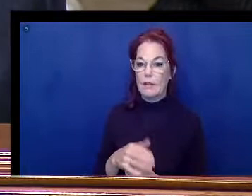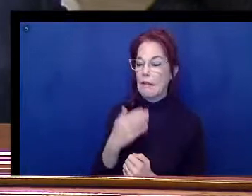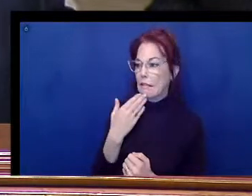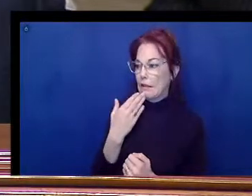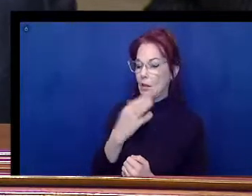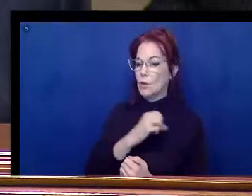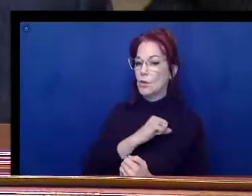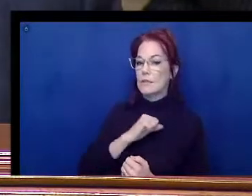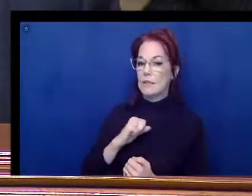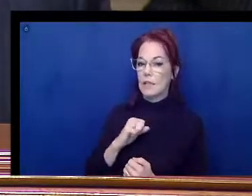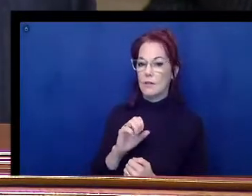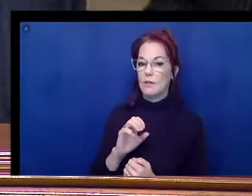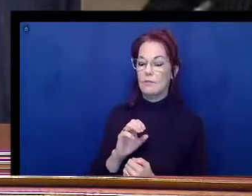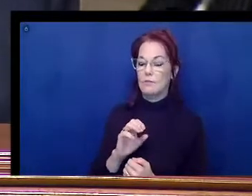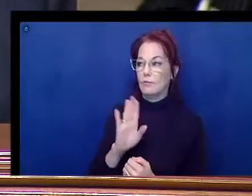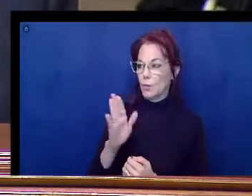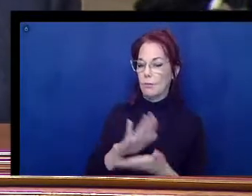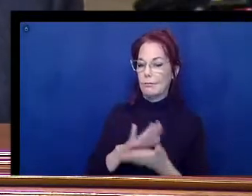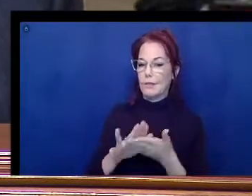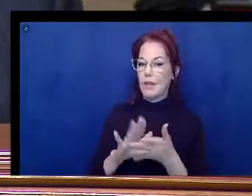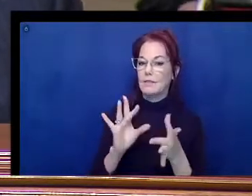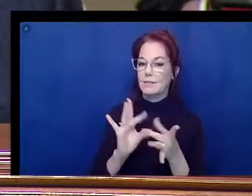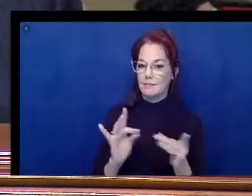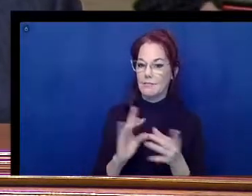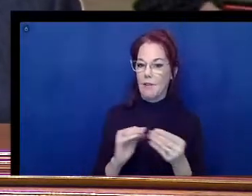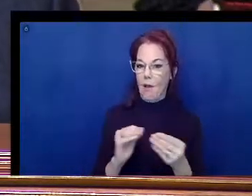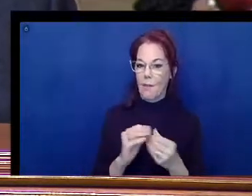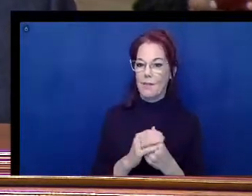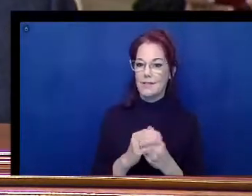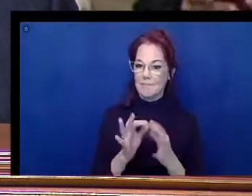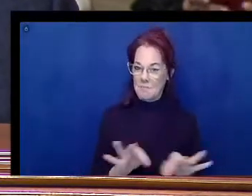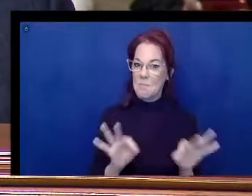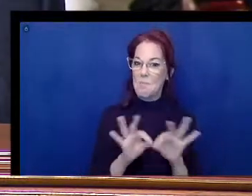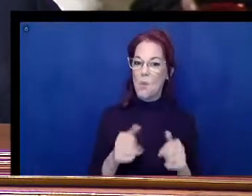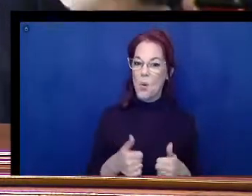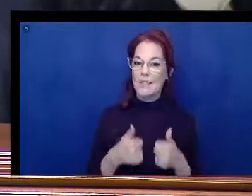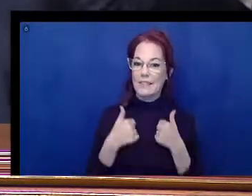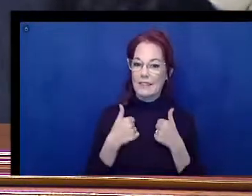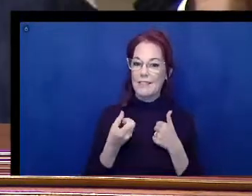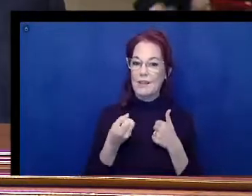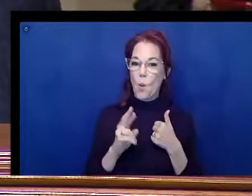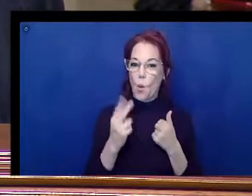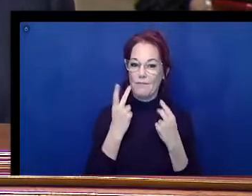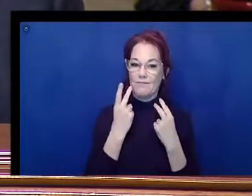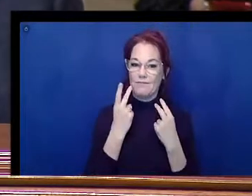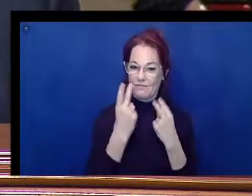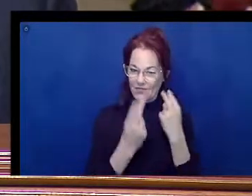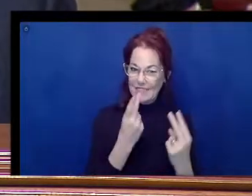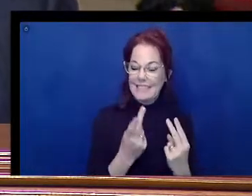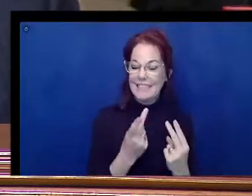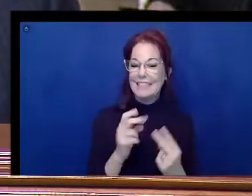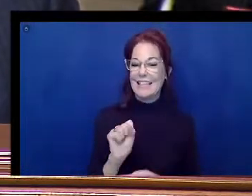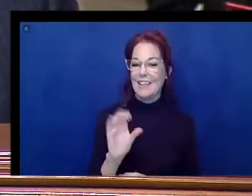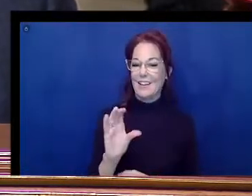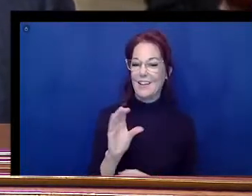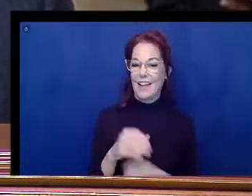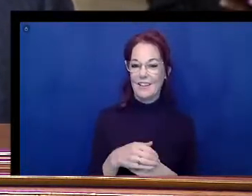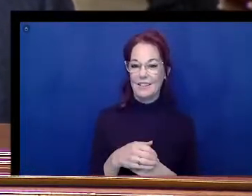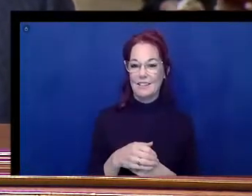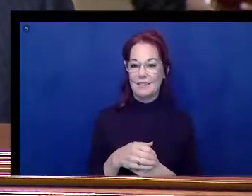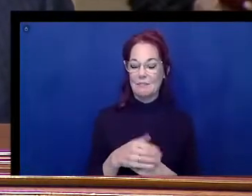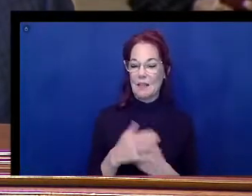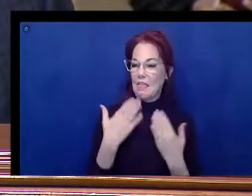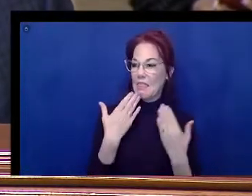kind comments about the importance of living in South Carolina or visiting South Carolina if you have to represent other states. And thank you also for your